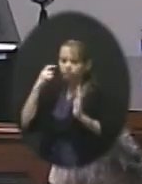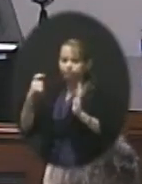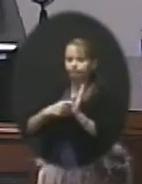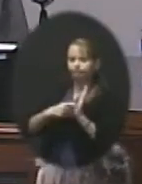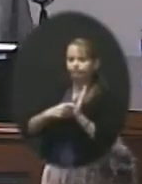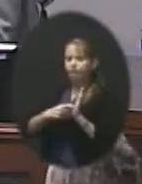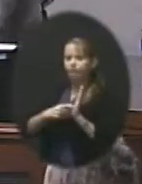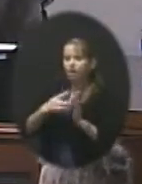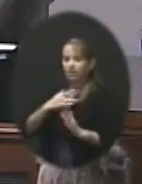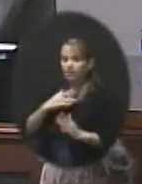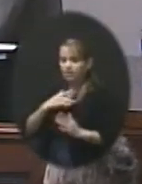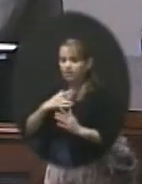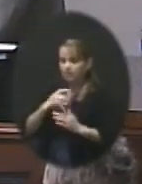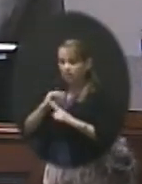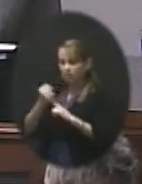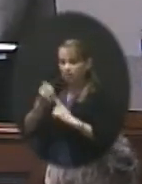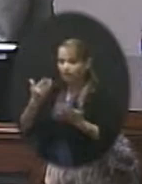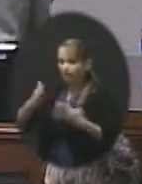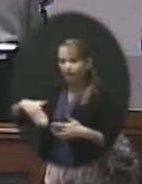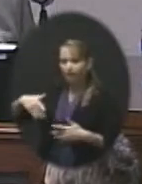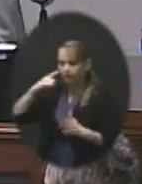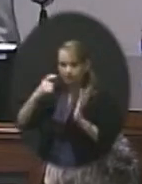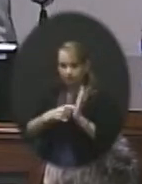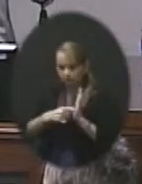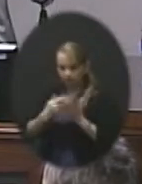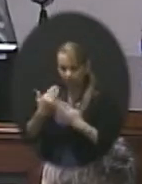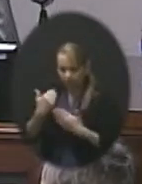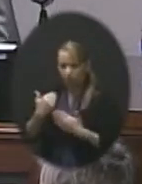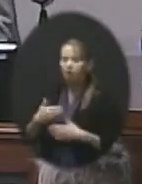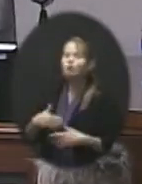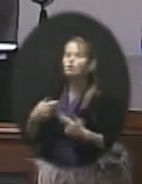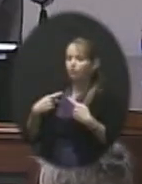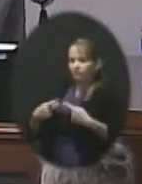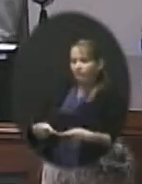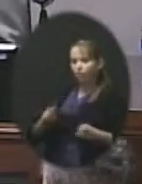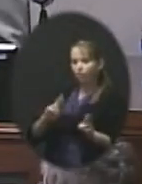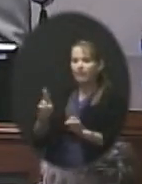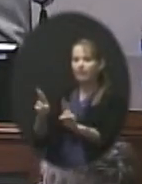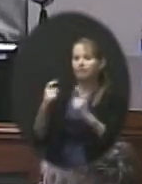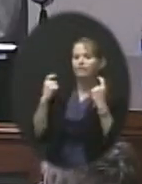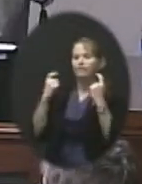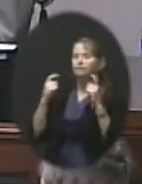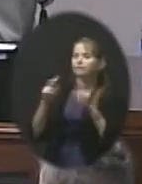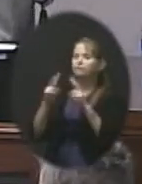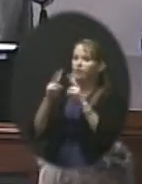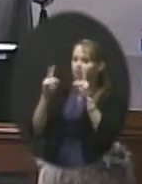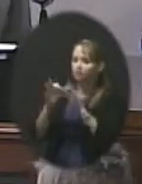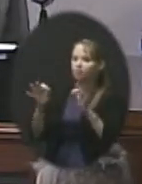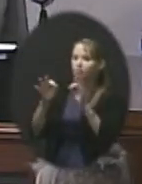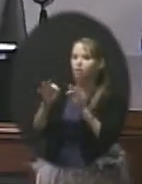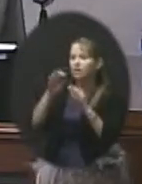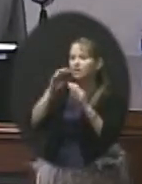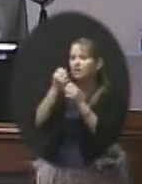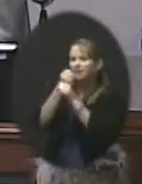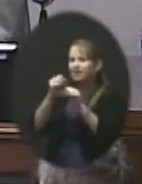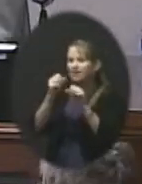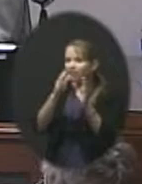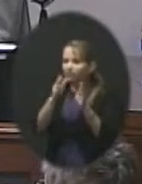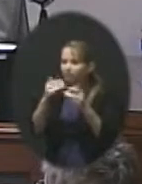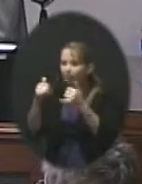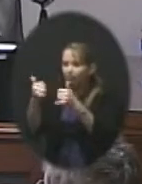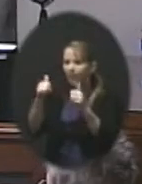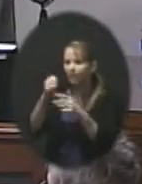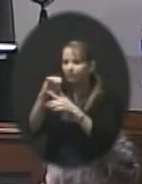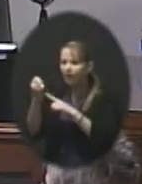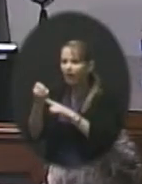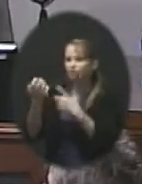in their athletes. So physical readiness of our athletes is very important. Safe playing environments, checklists, inspections, all those things